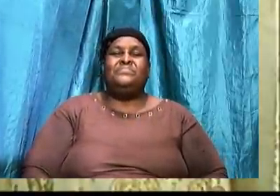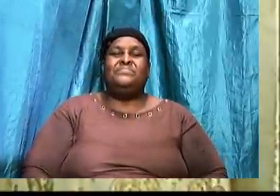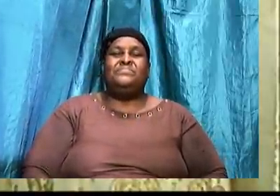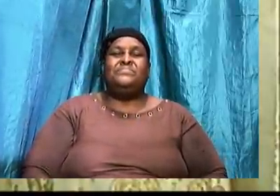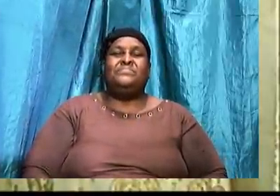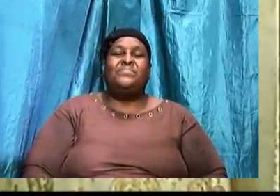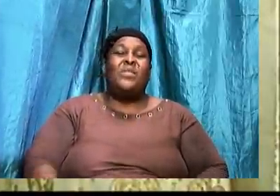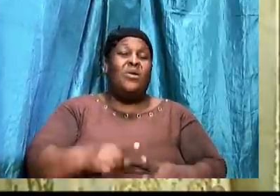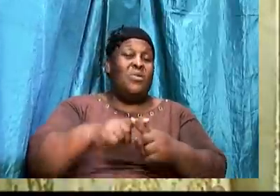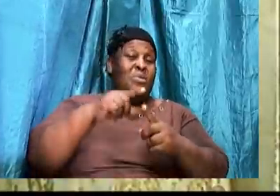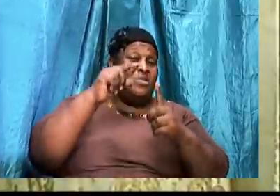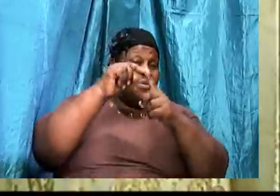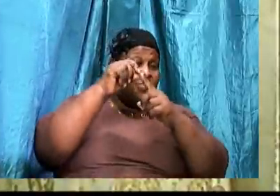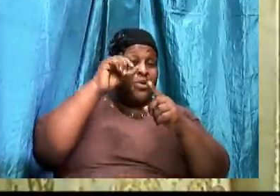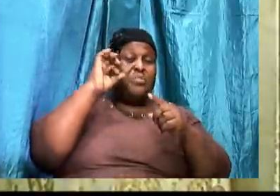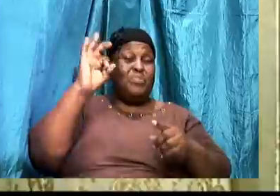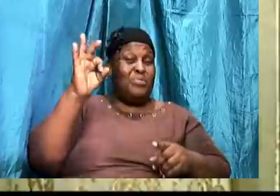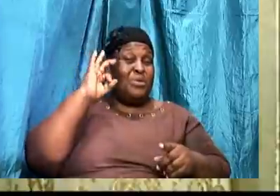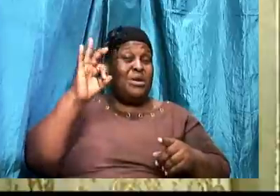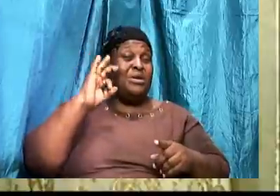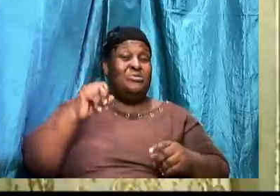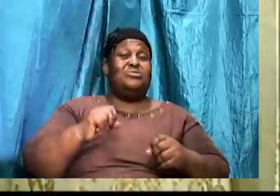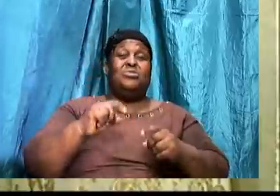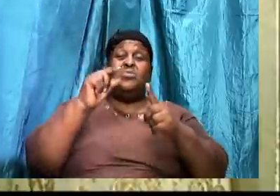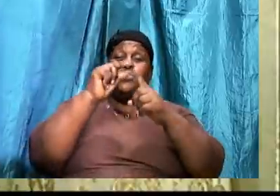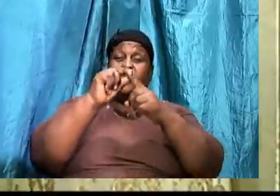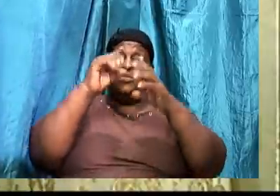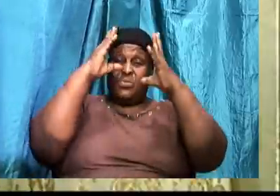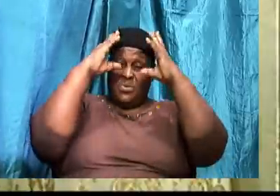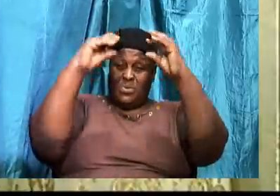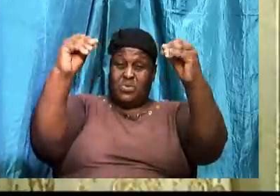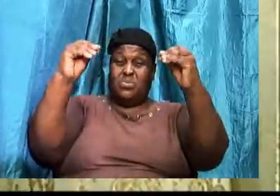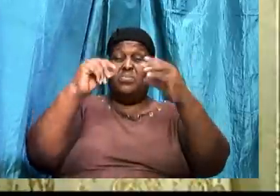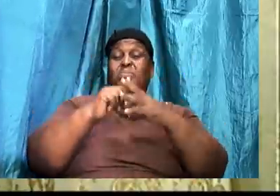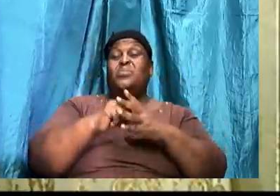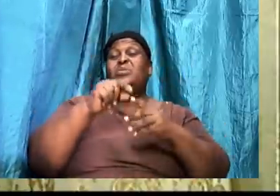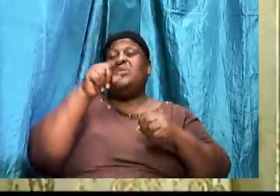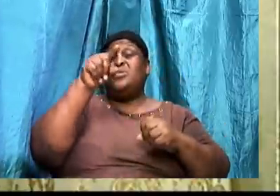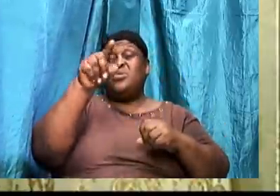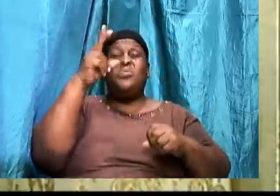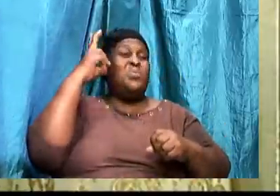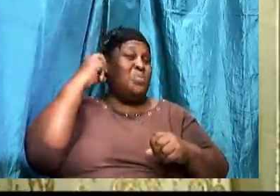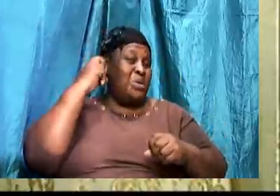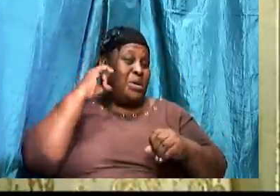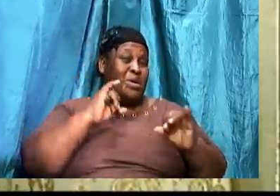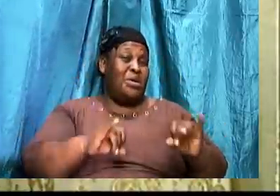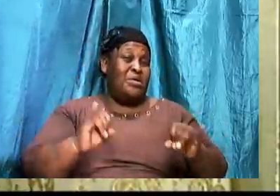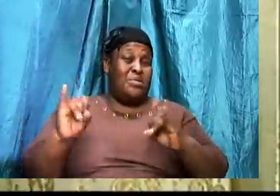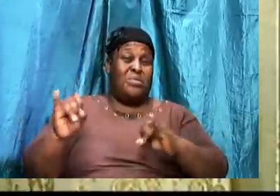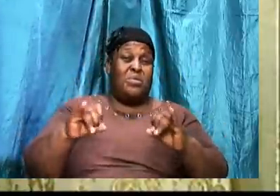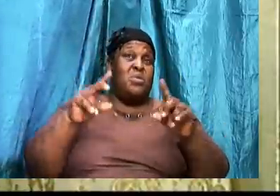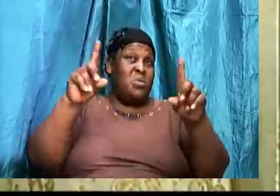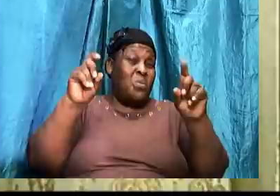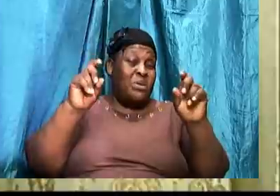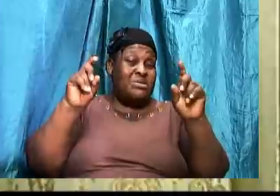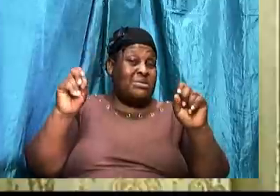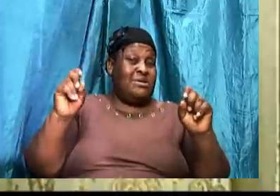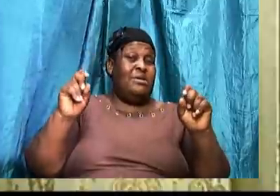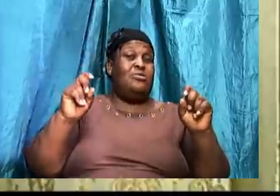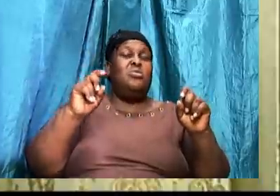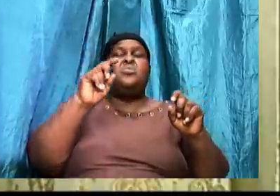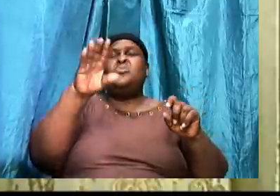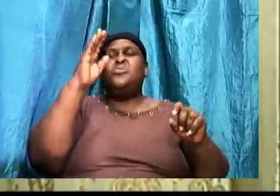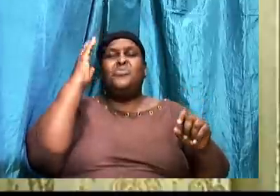When the word is preached. Or when the word is taught. And you. Hear individuals. Questioning. You know that